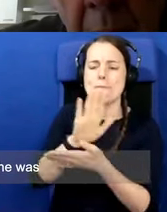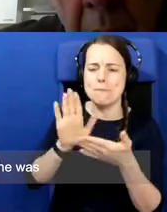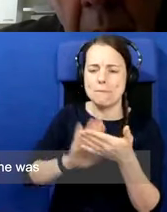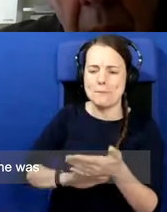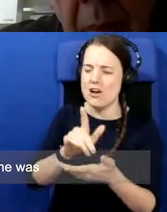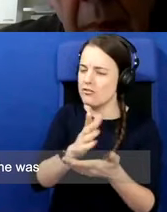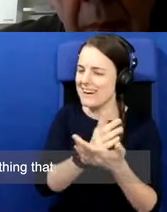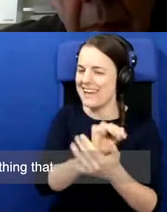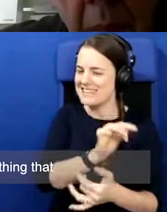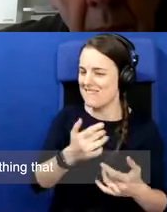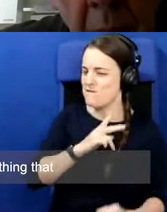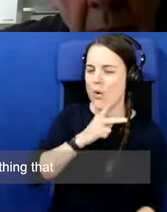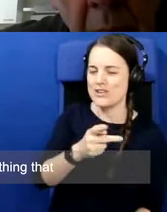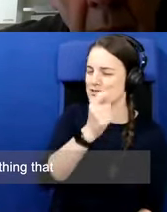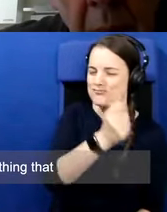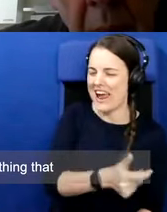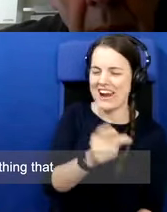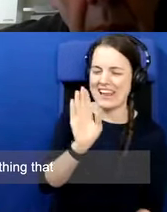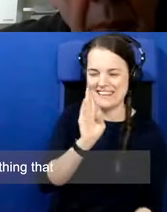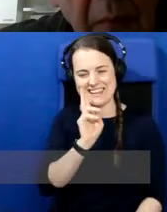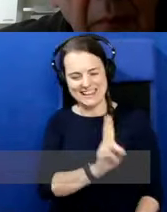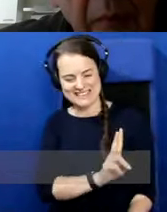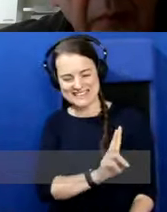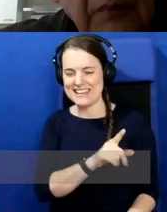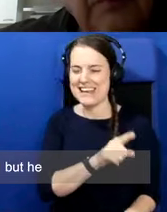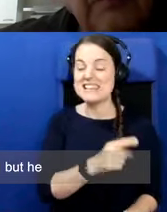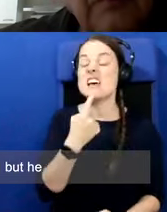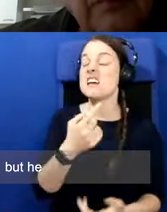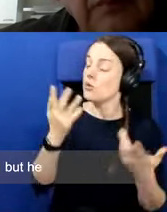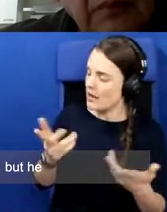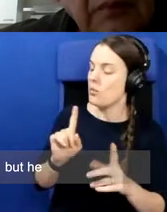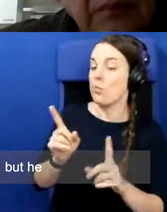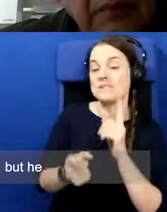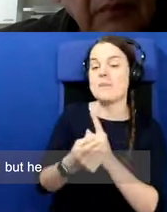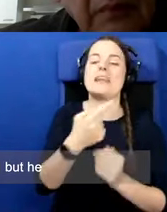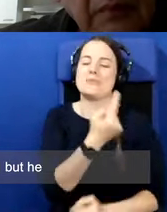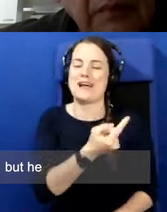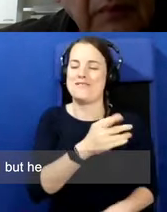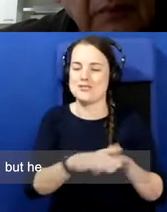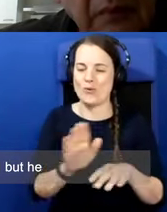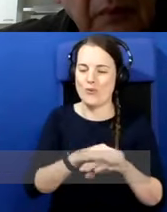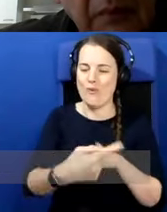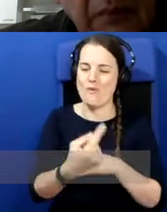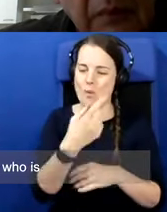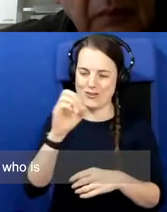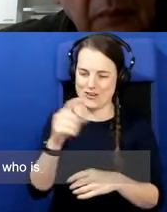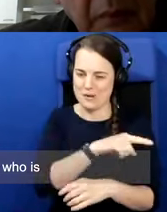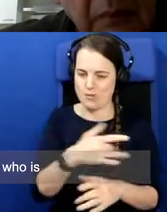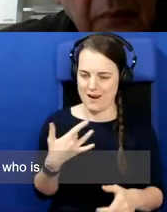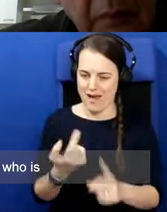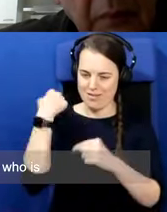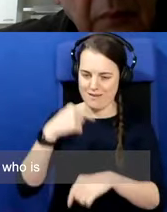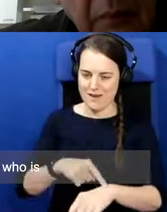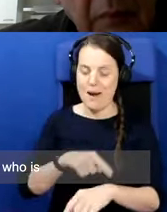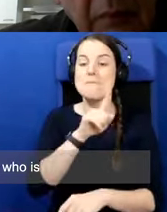hear. And he was saying that he feels, despite everything that's happened, you know, he obviously wasn't around in 1921, but he feels as British, he said,